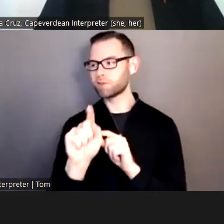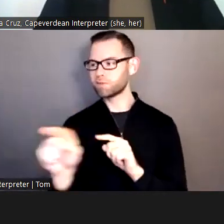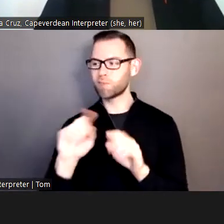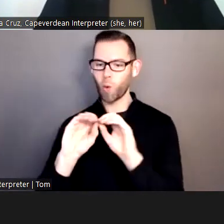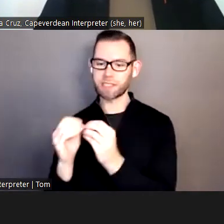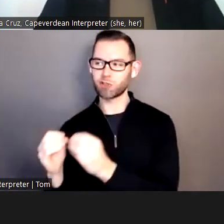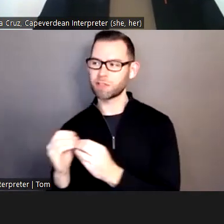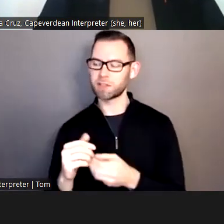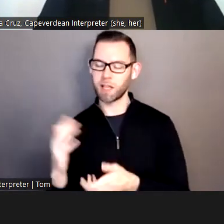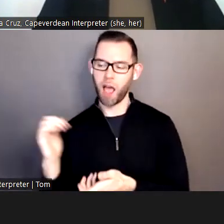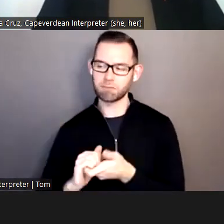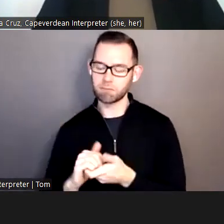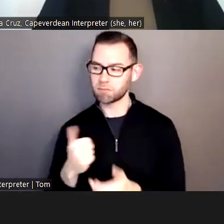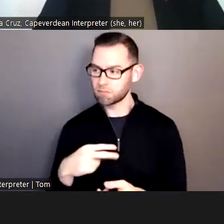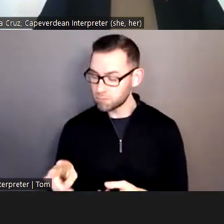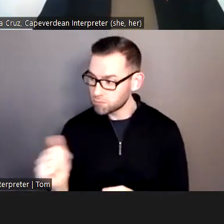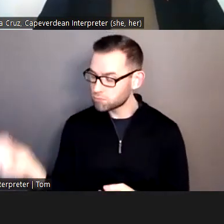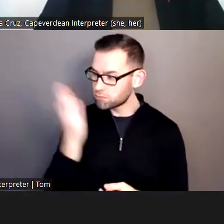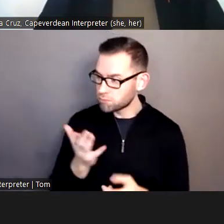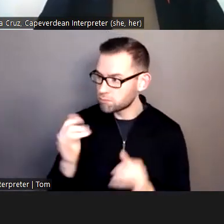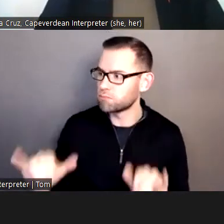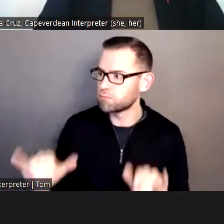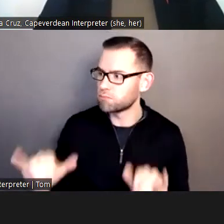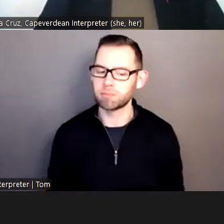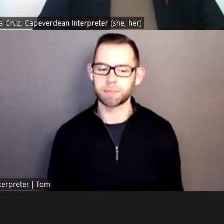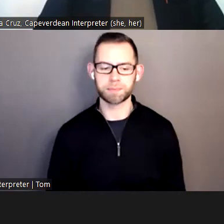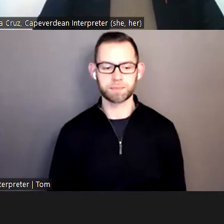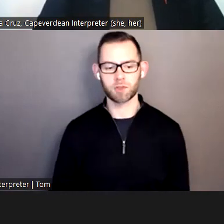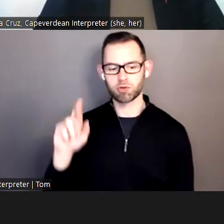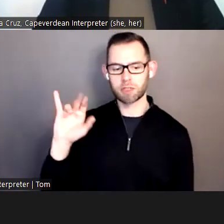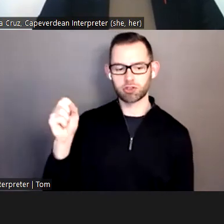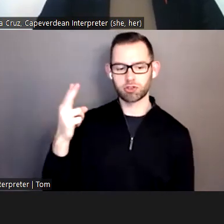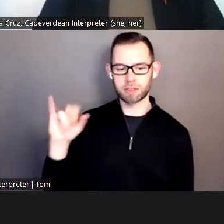Is there anyone that's working on this issue in particular